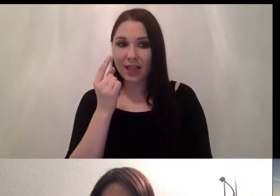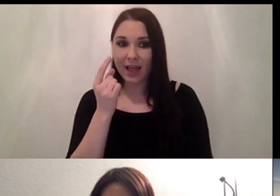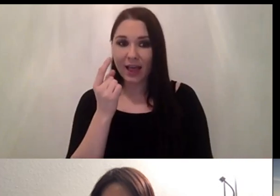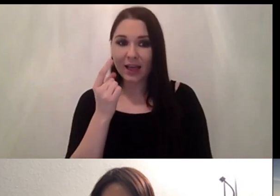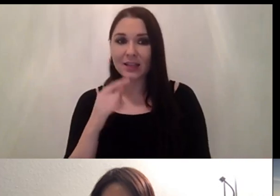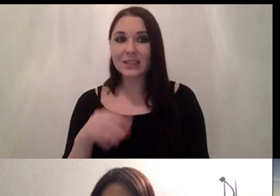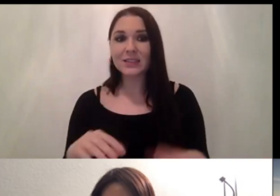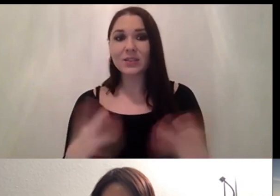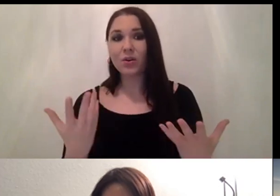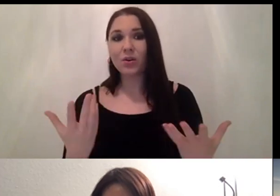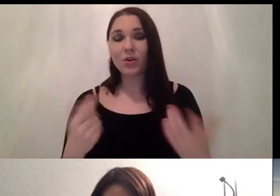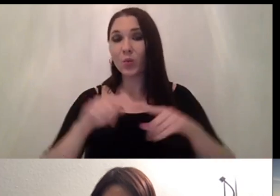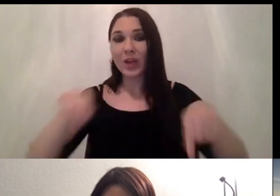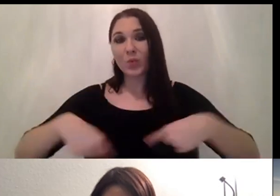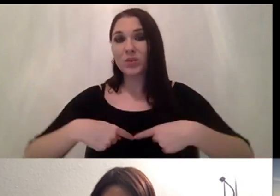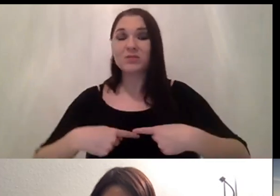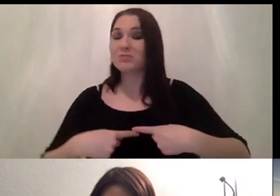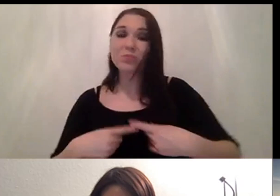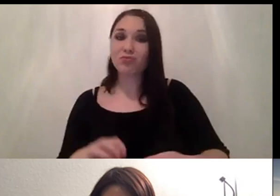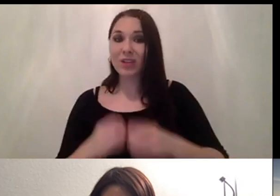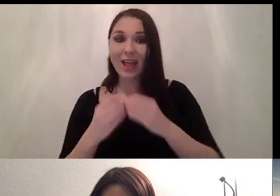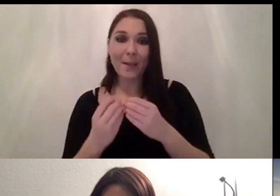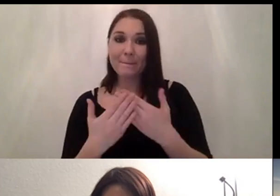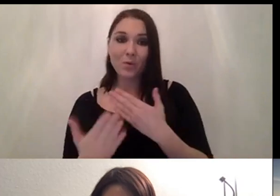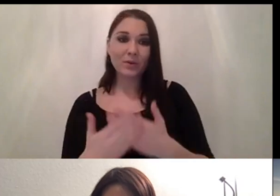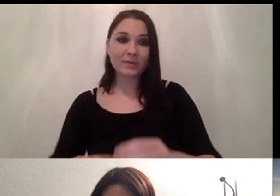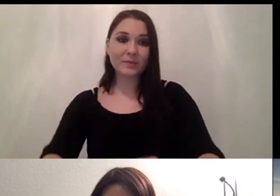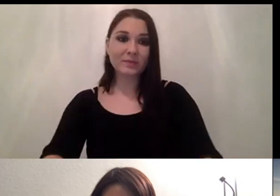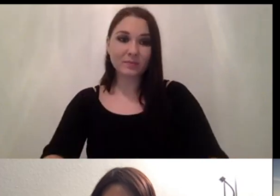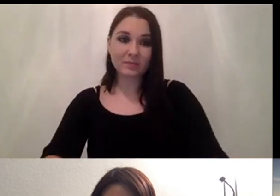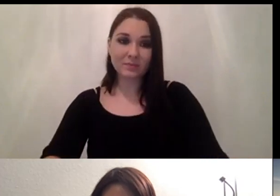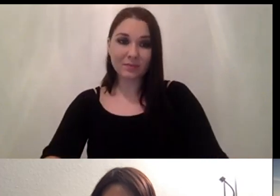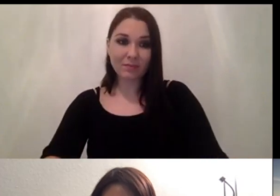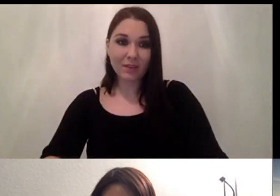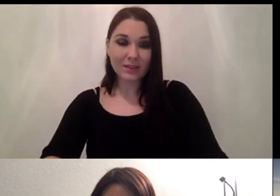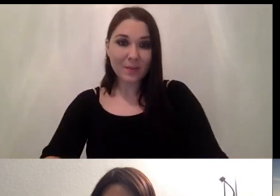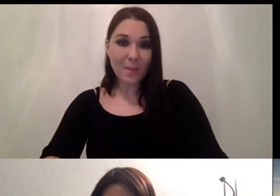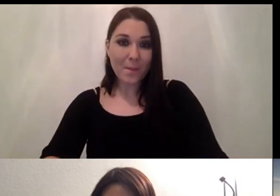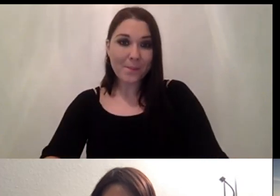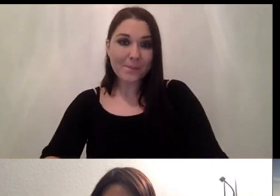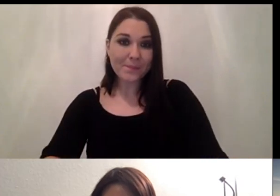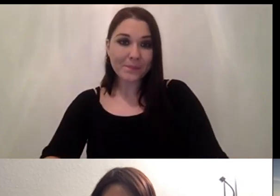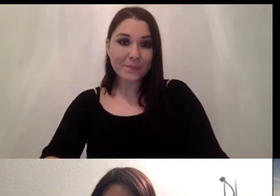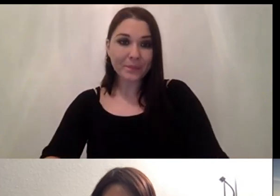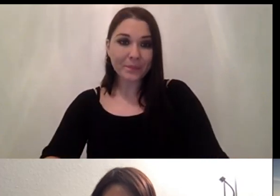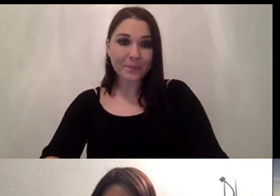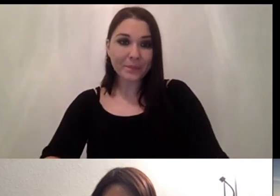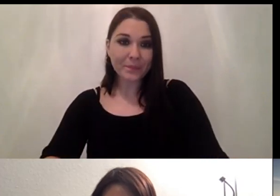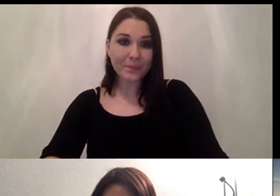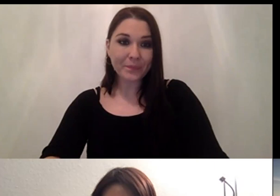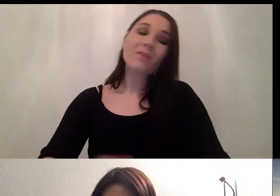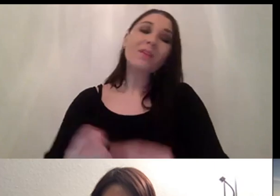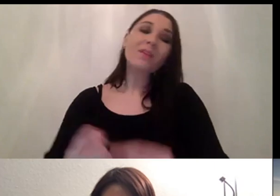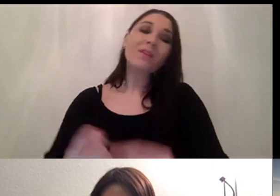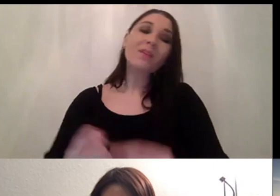we will probably not create much value we have another question for you jan on the uh the